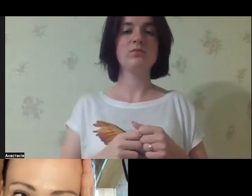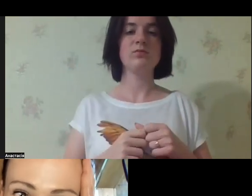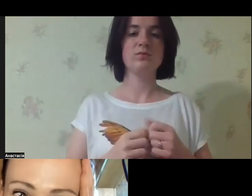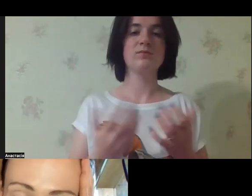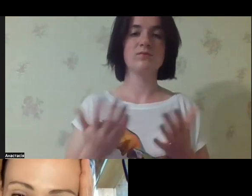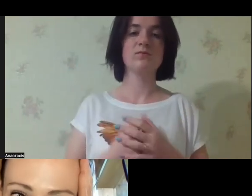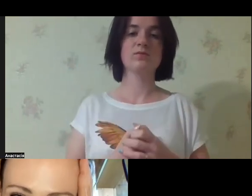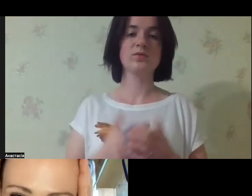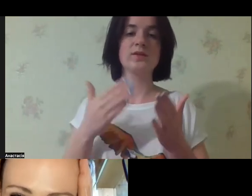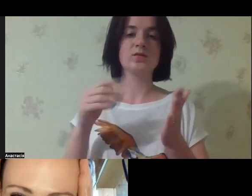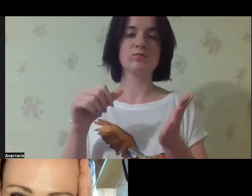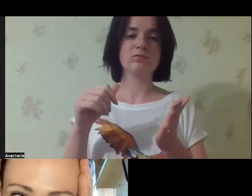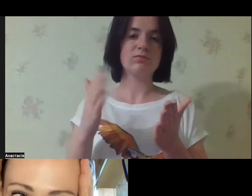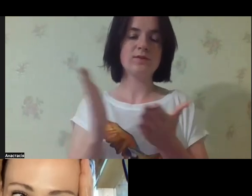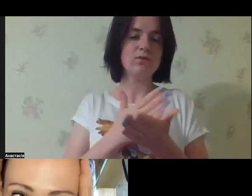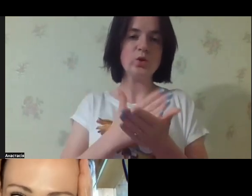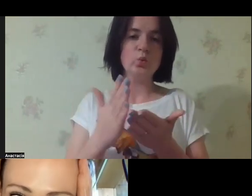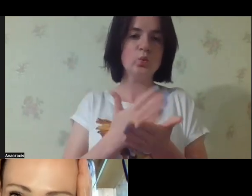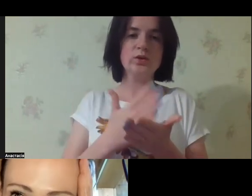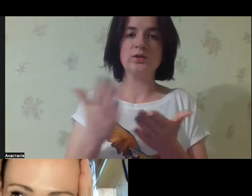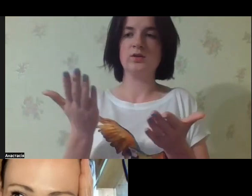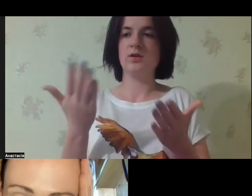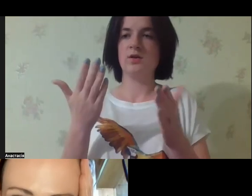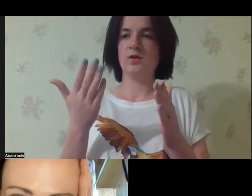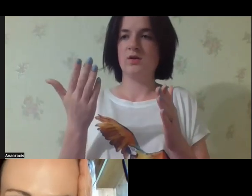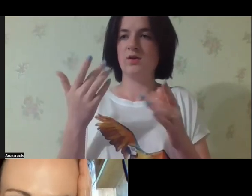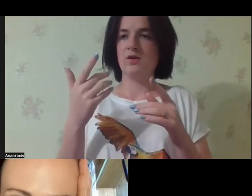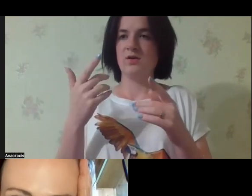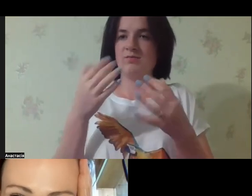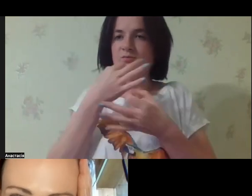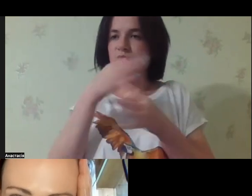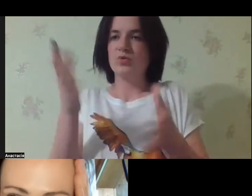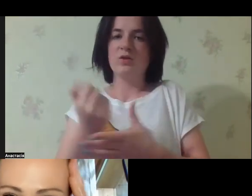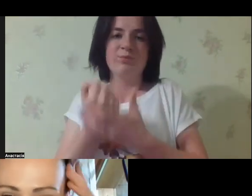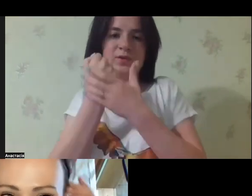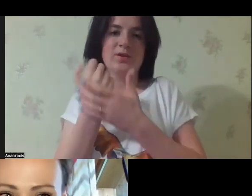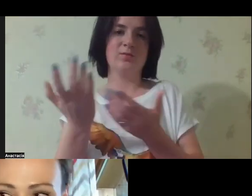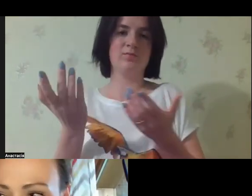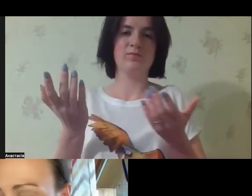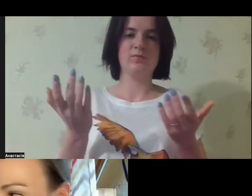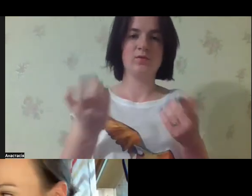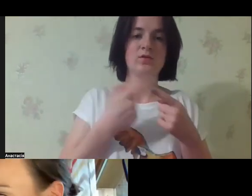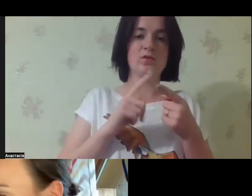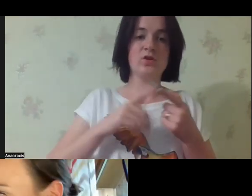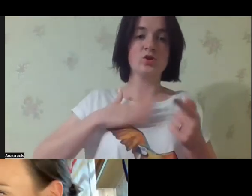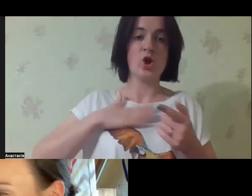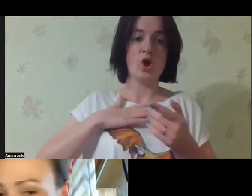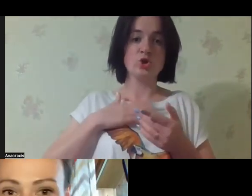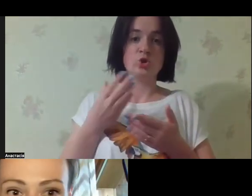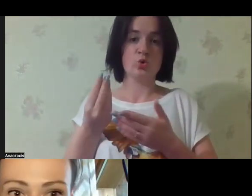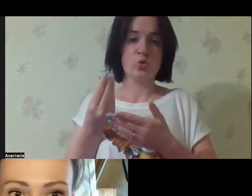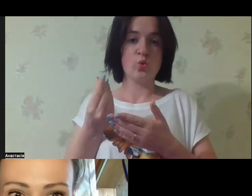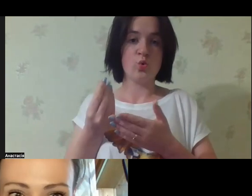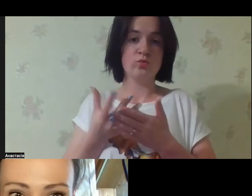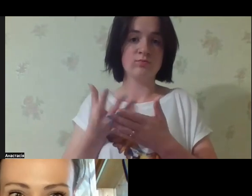all odds rather than owing to the support of the government. There was no support at all.